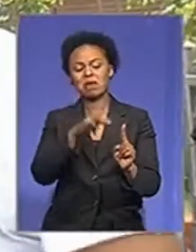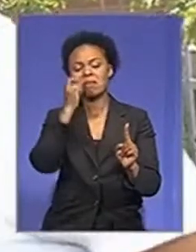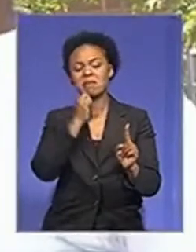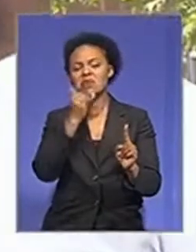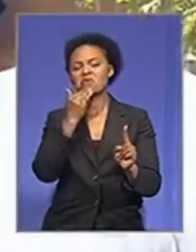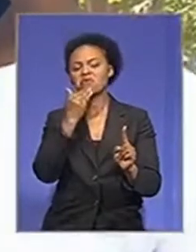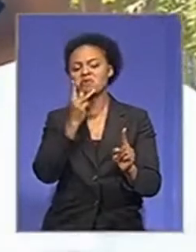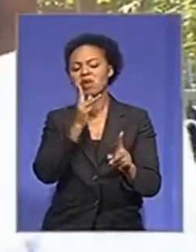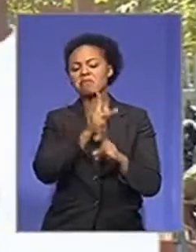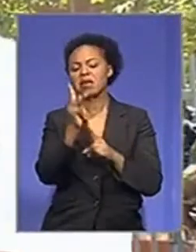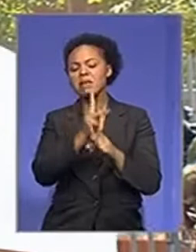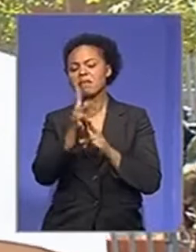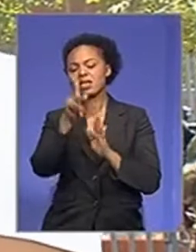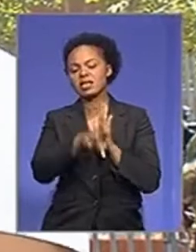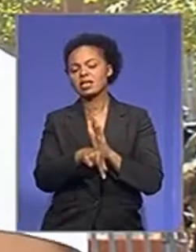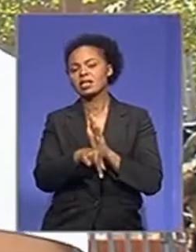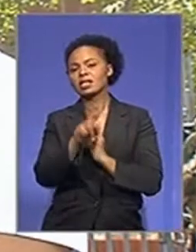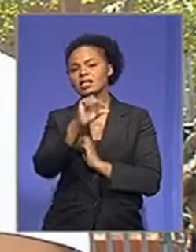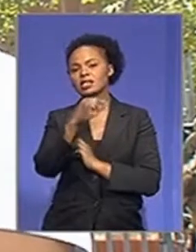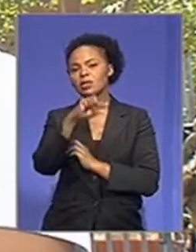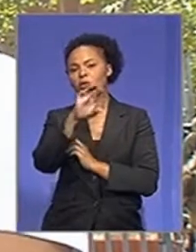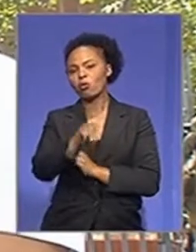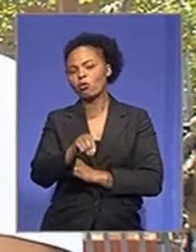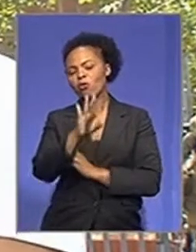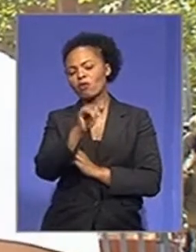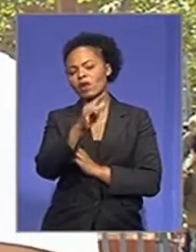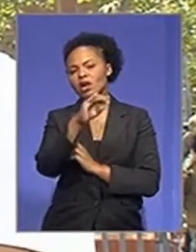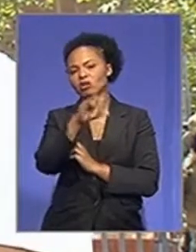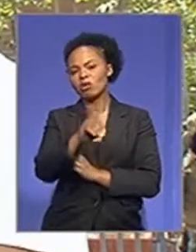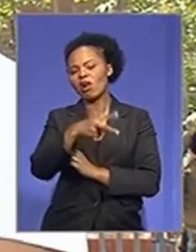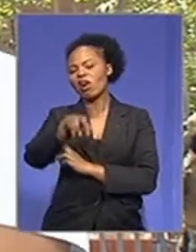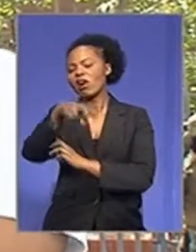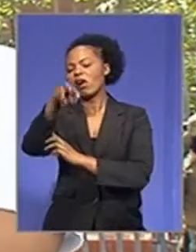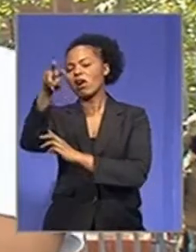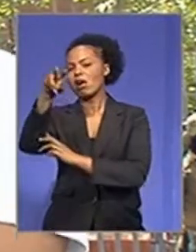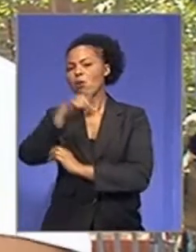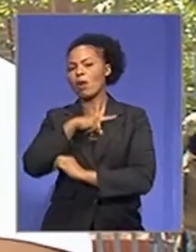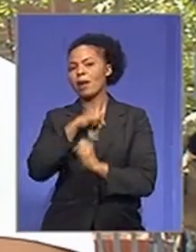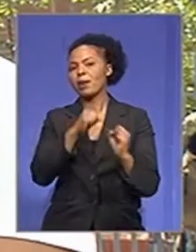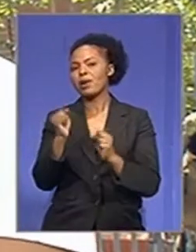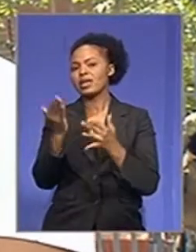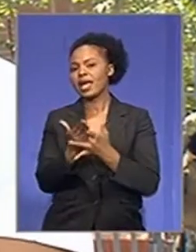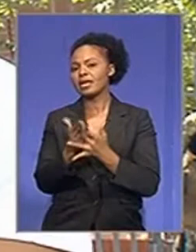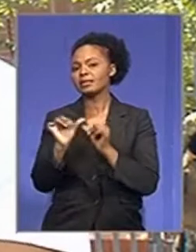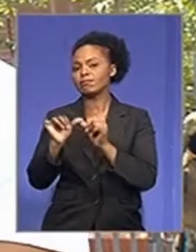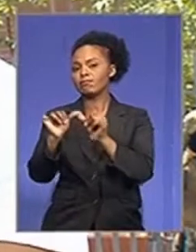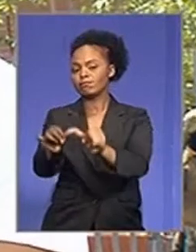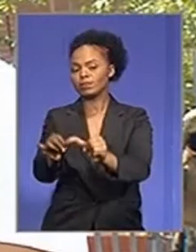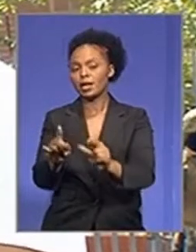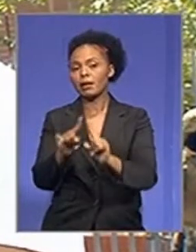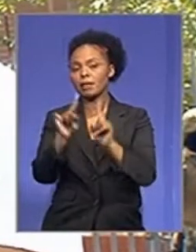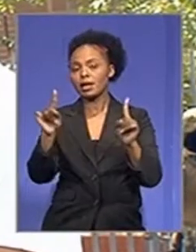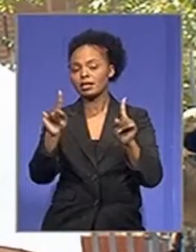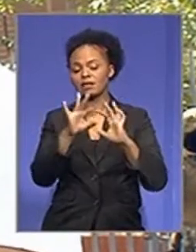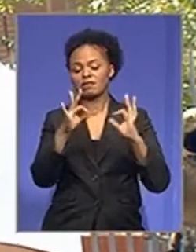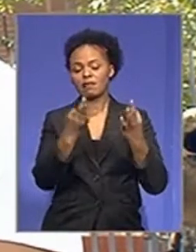killing of Tsikho Fatso roaming around the streets while he's attending trial. But at the same time, as